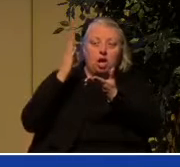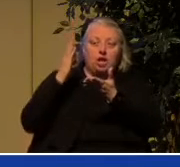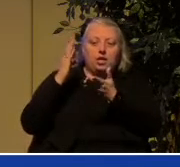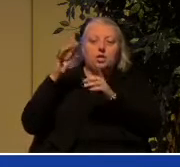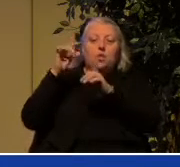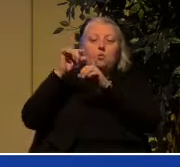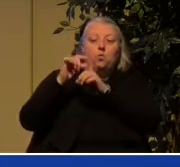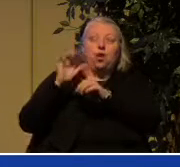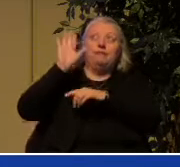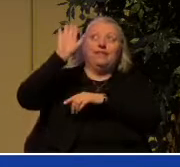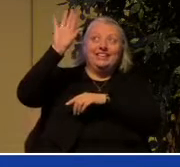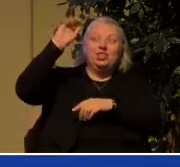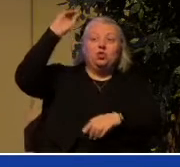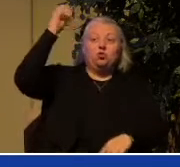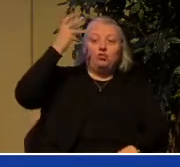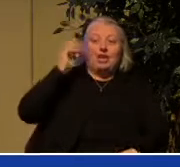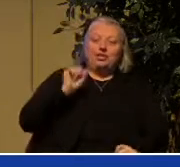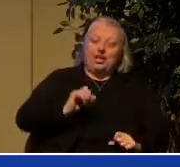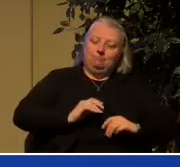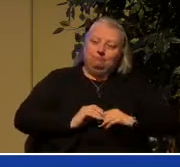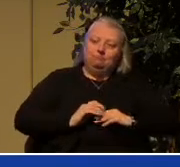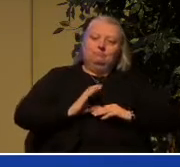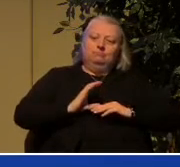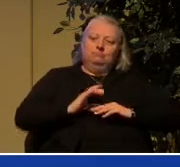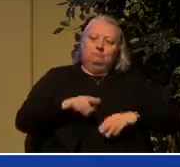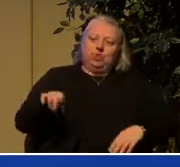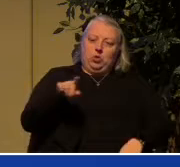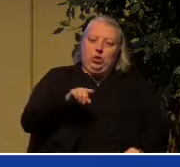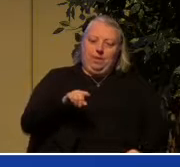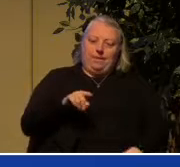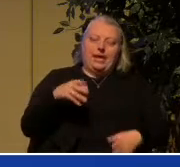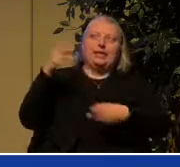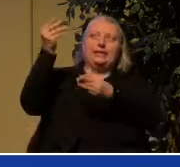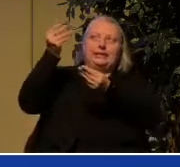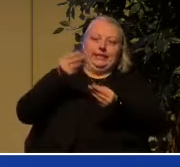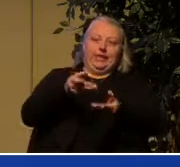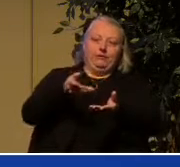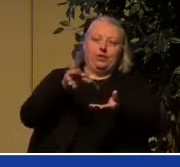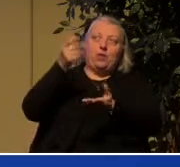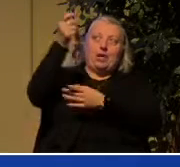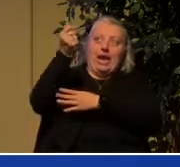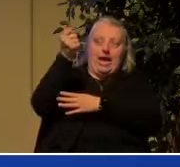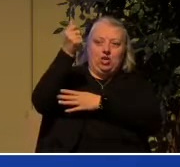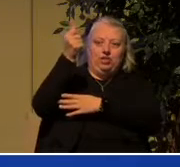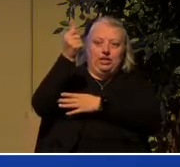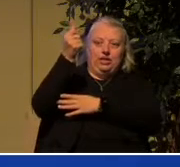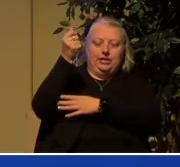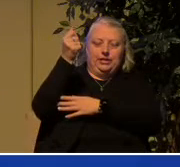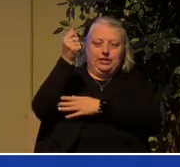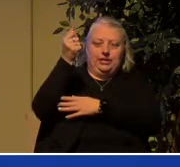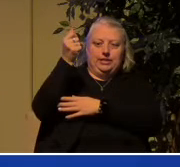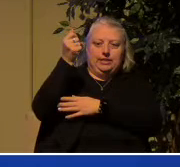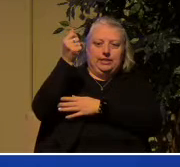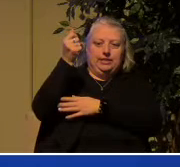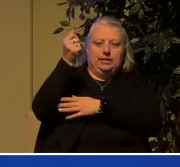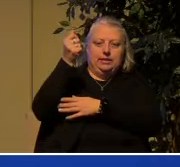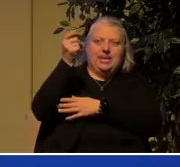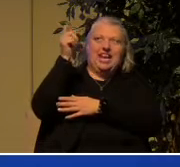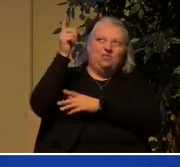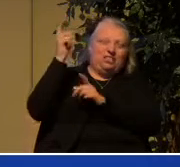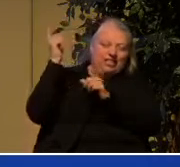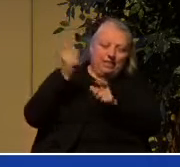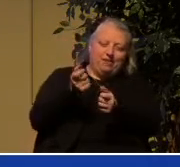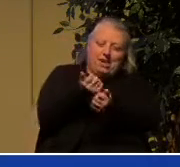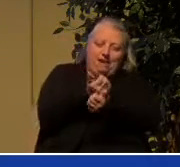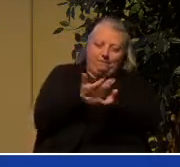grace, which can build you up and give you an inheritance among all those who are